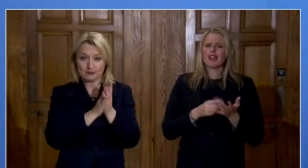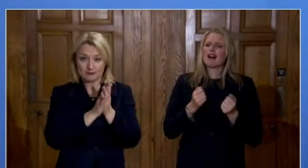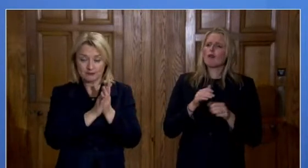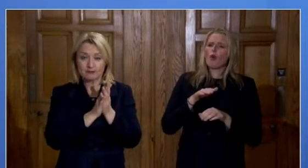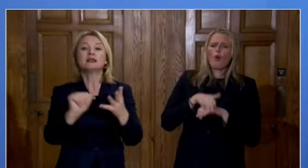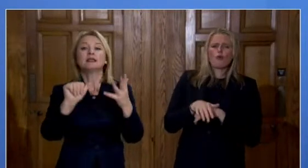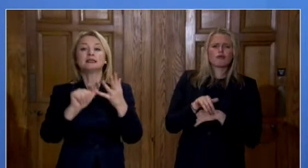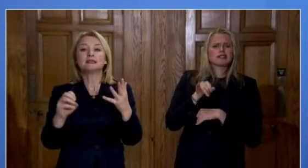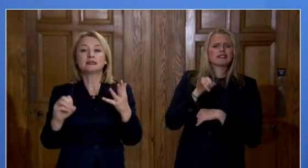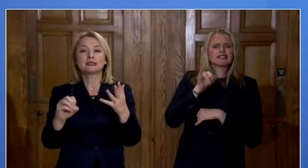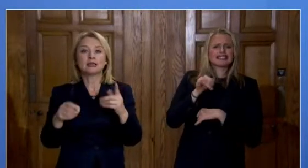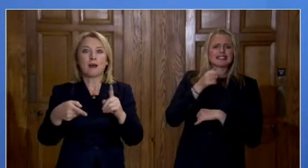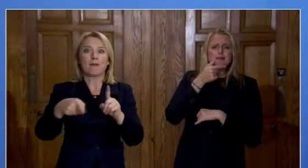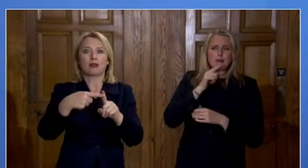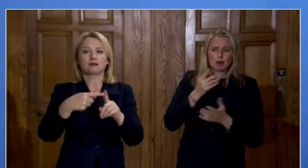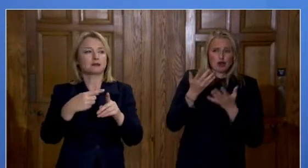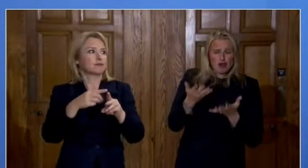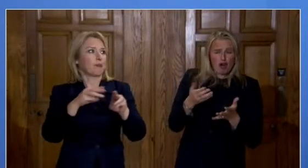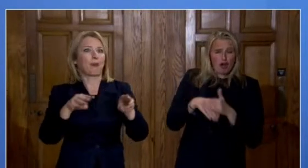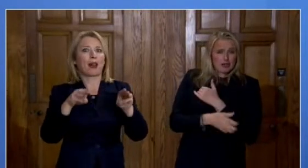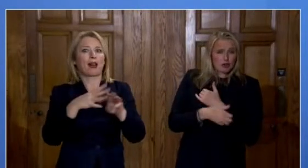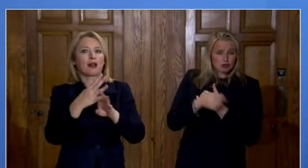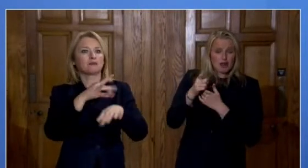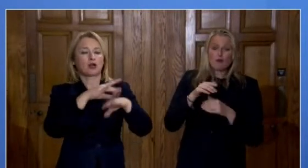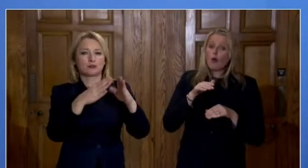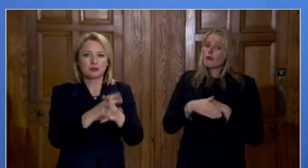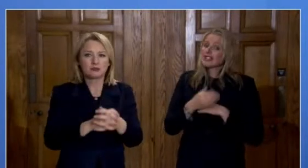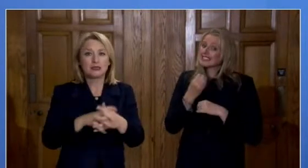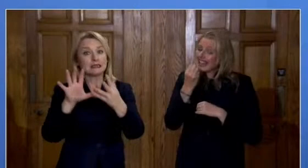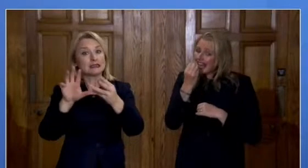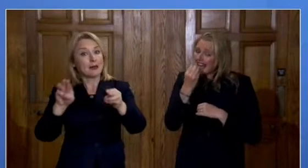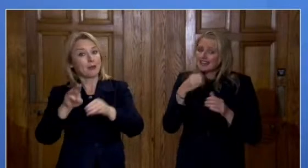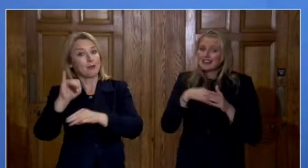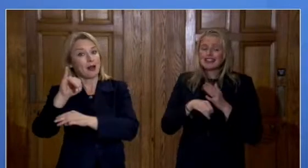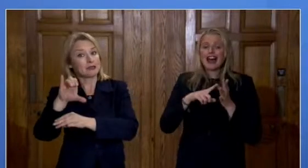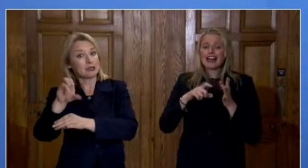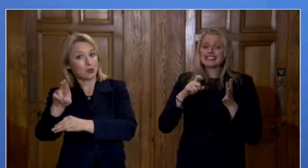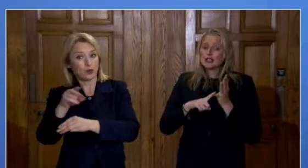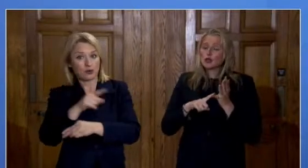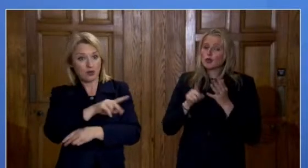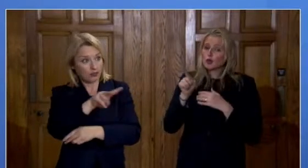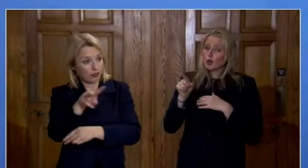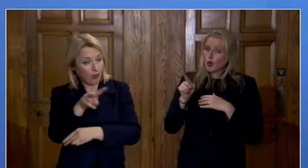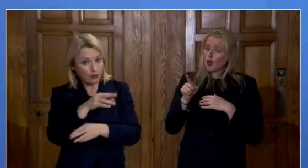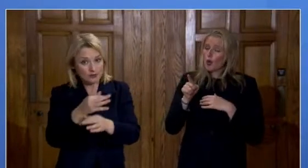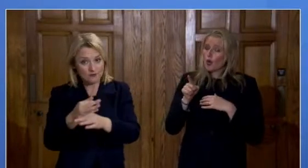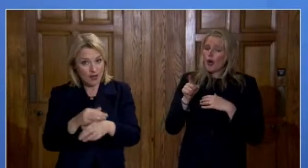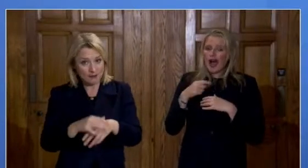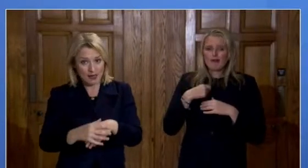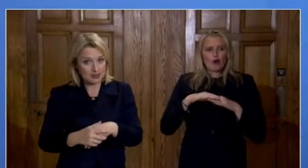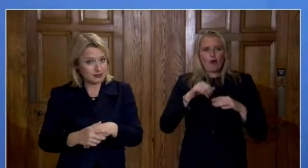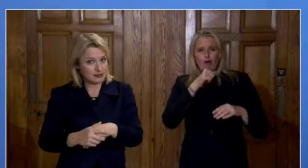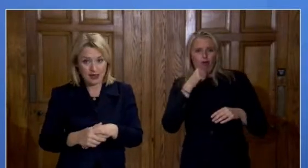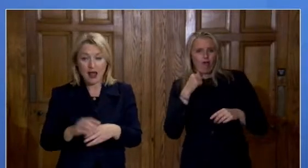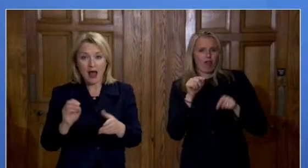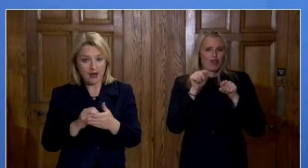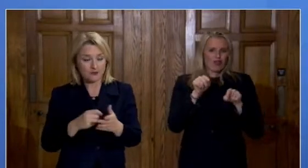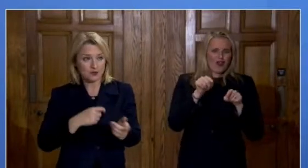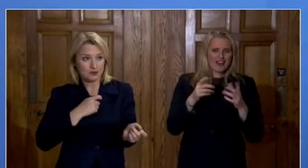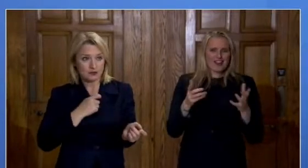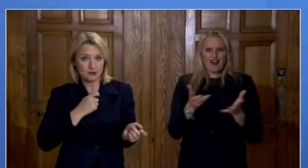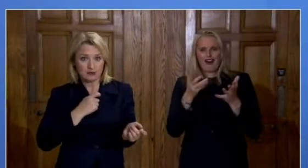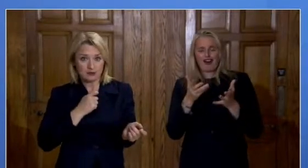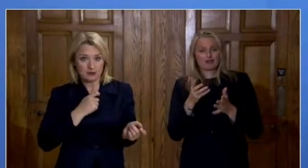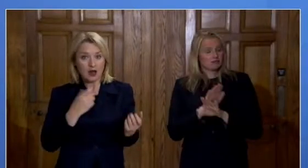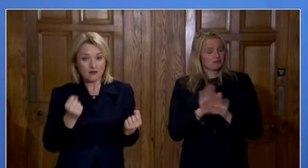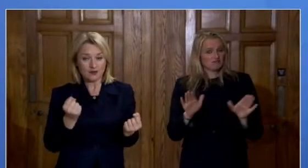in hospital for those 10 people who are currently in icu for those families this isn't me crying wolf this is a reality of where